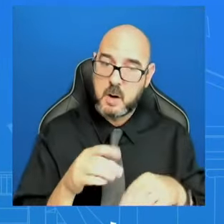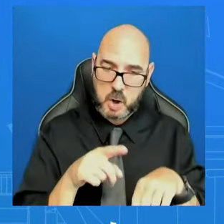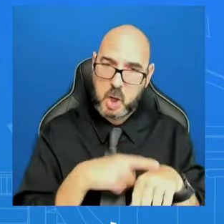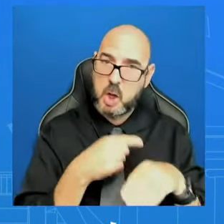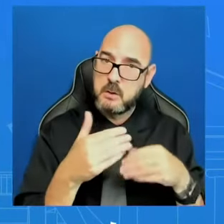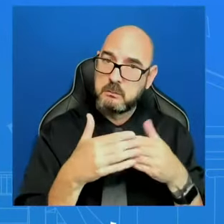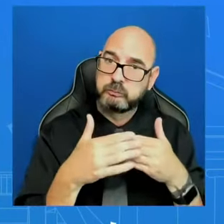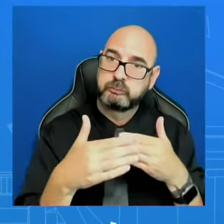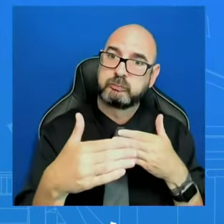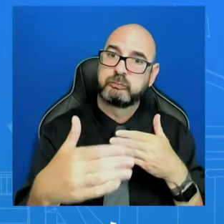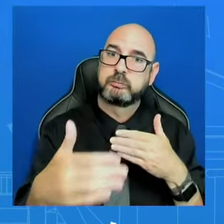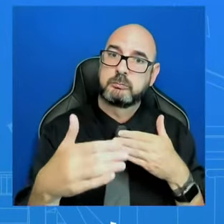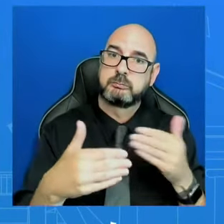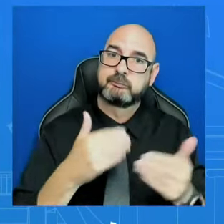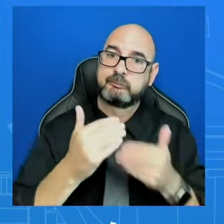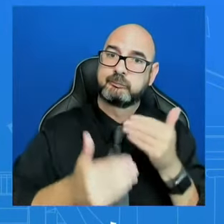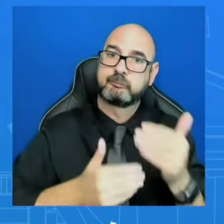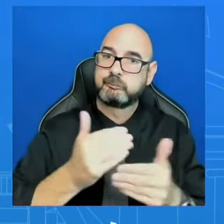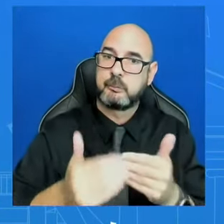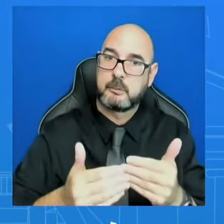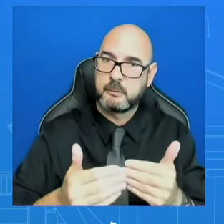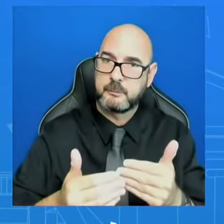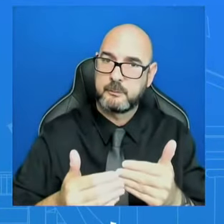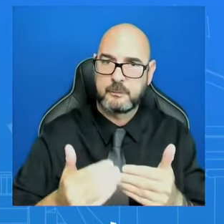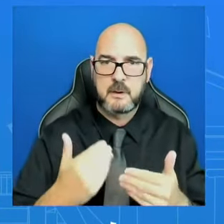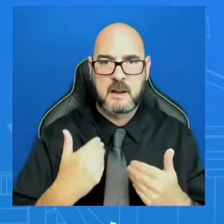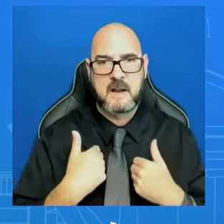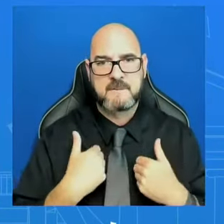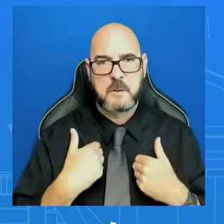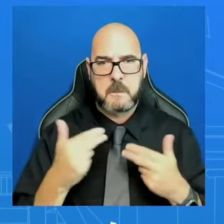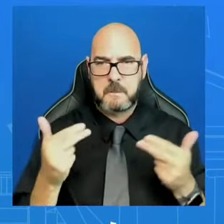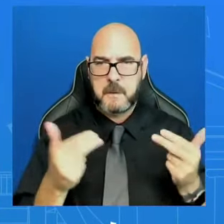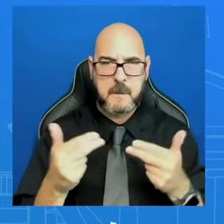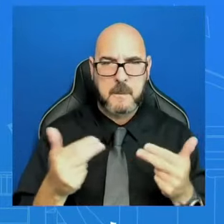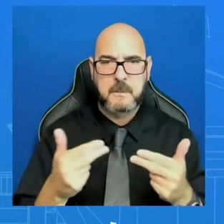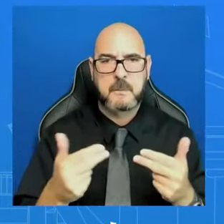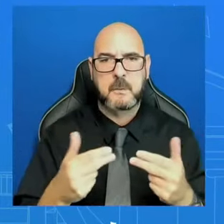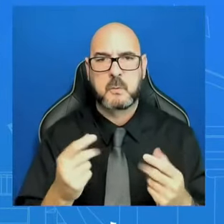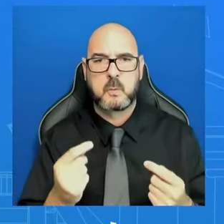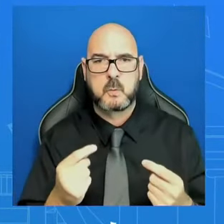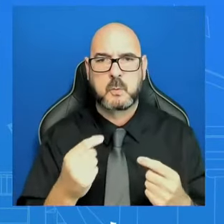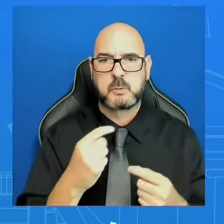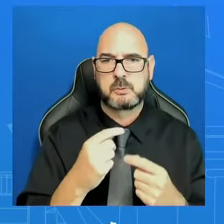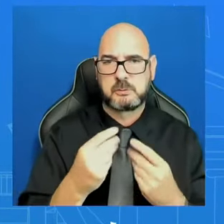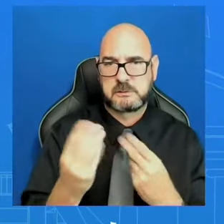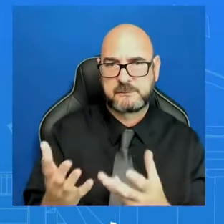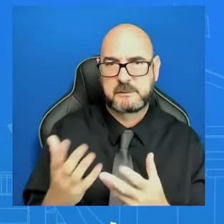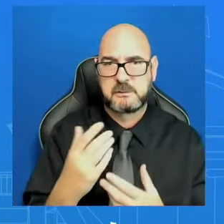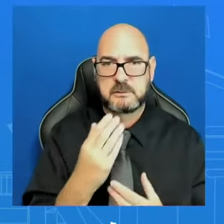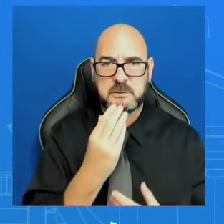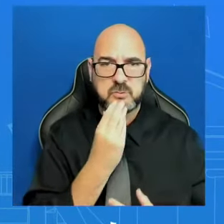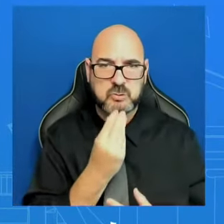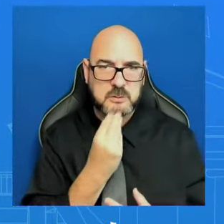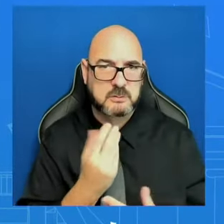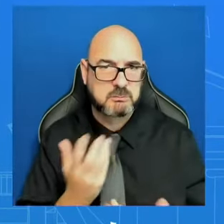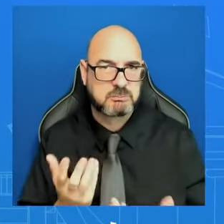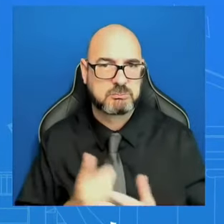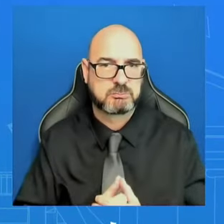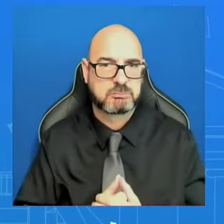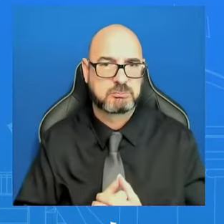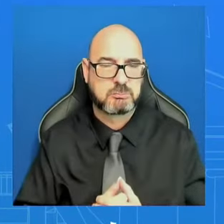to Israel, if this contingency isn't met and there is a change in U.S. policy, how